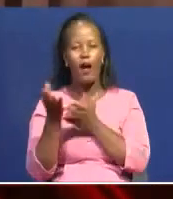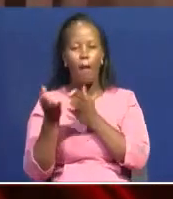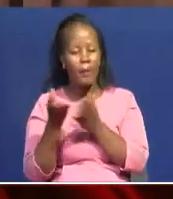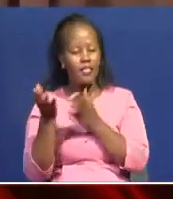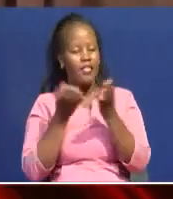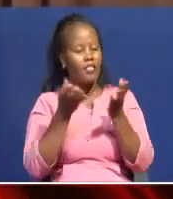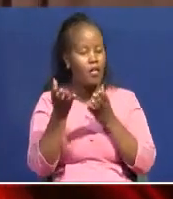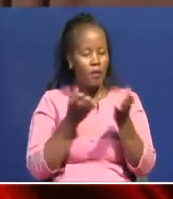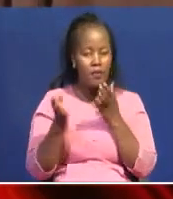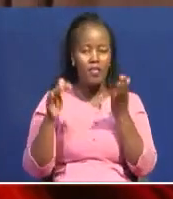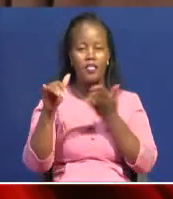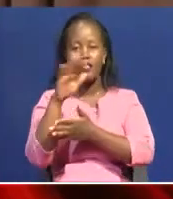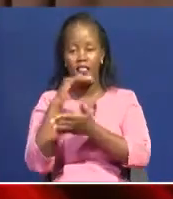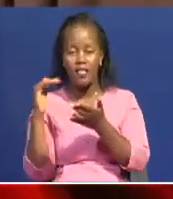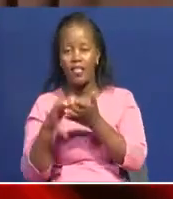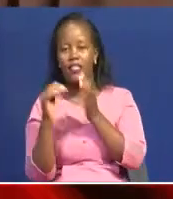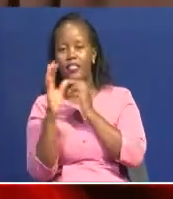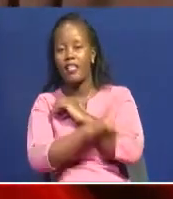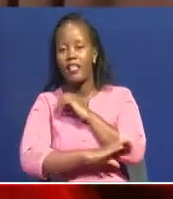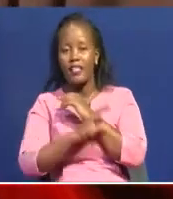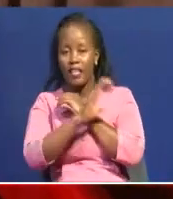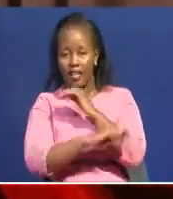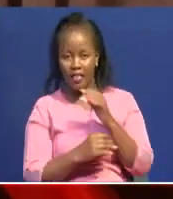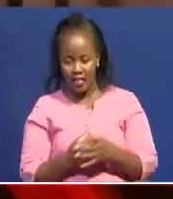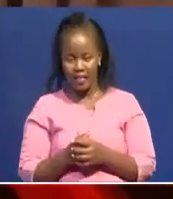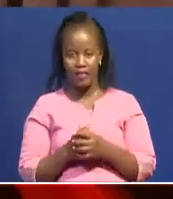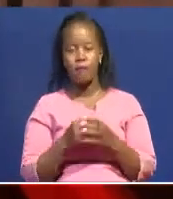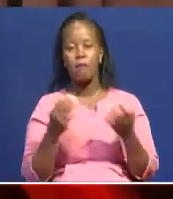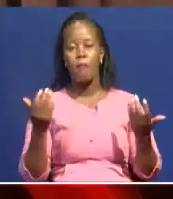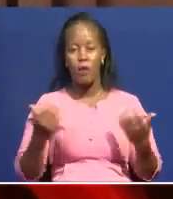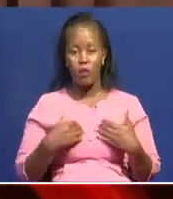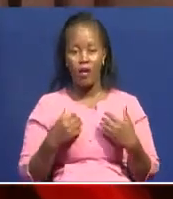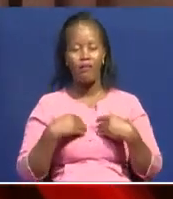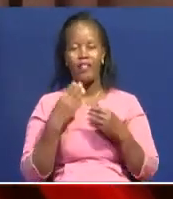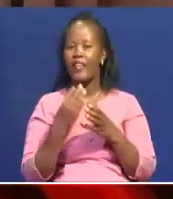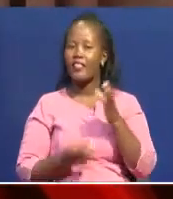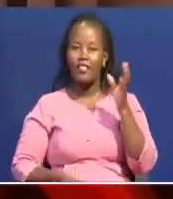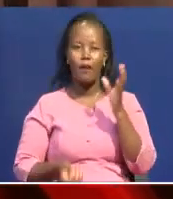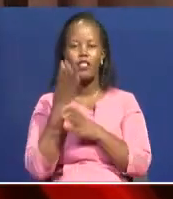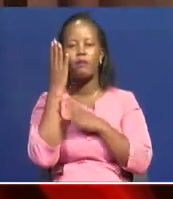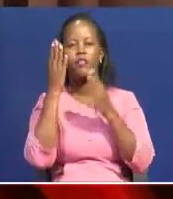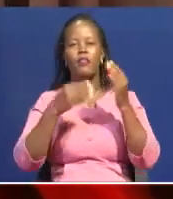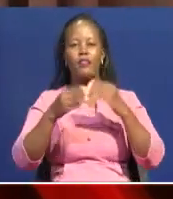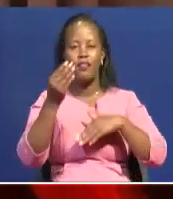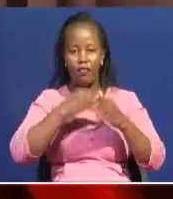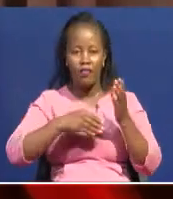across the country to be an establishment for the sale of alcohol.